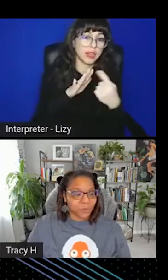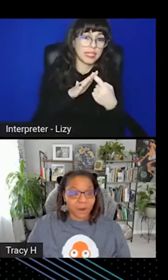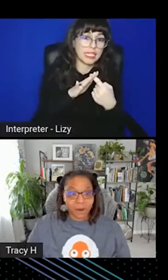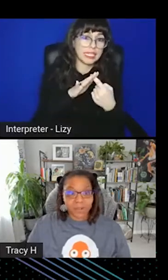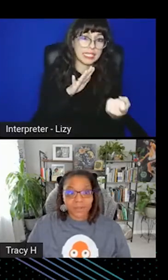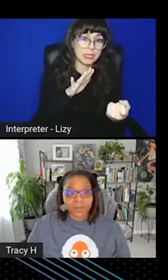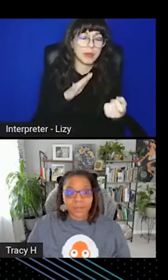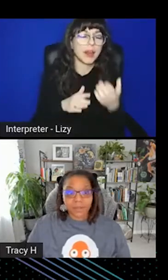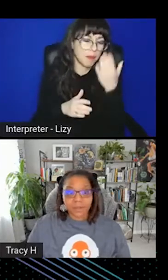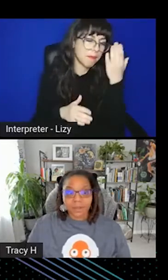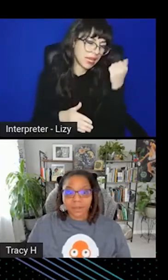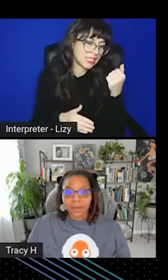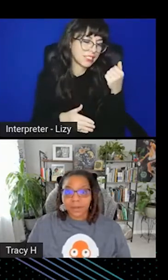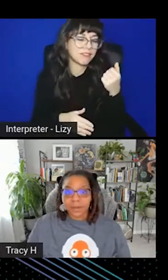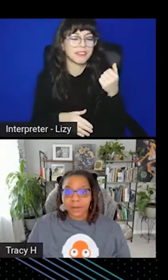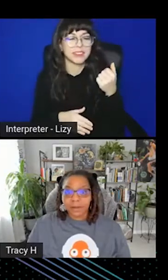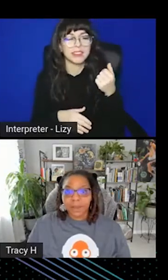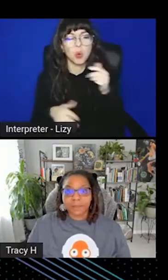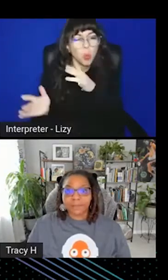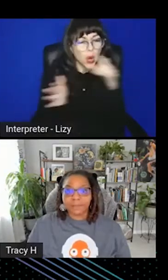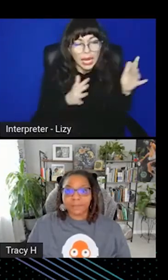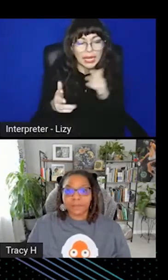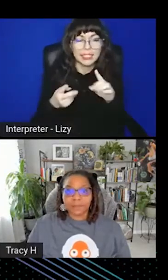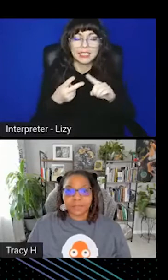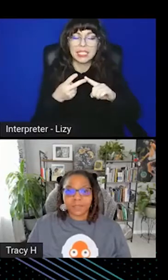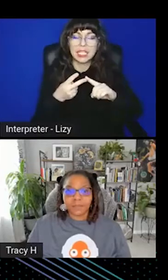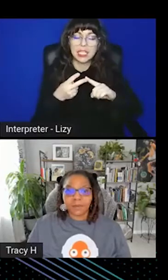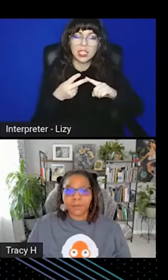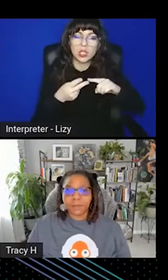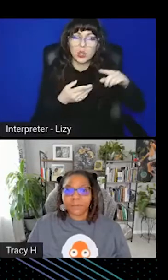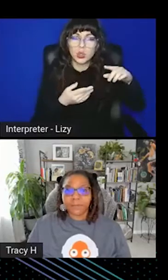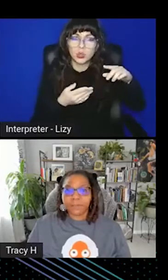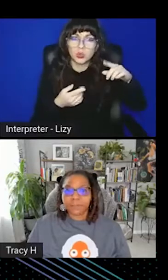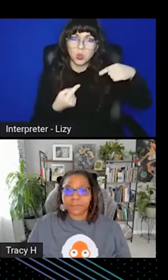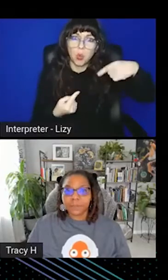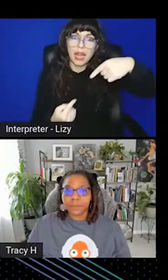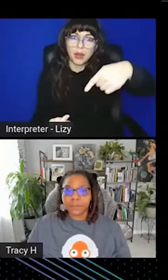root cause. Okay, let's keep going.